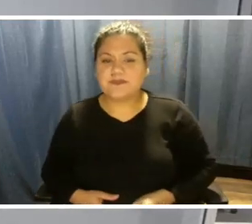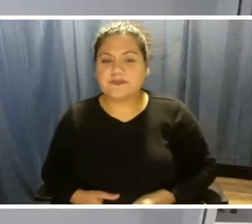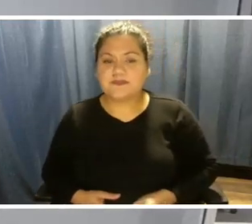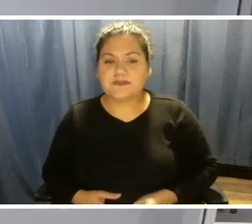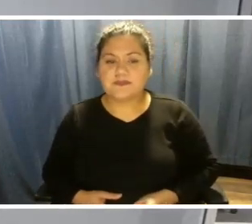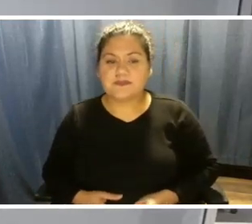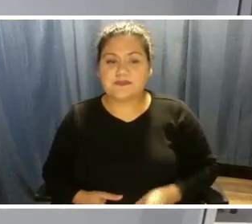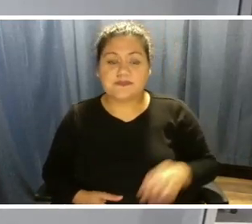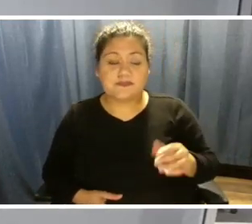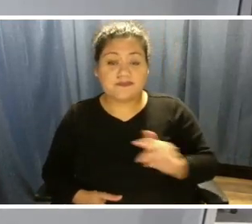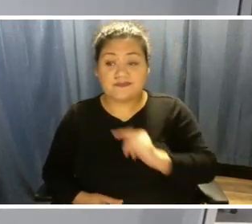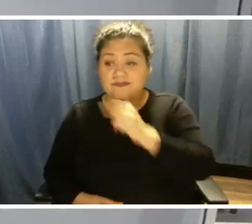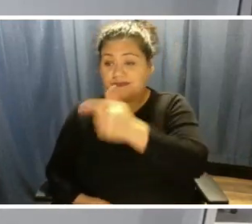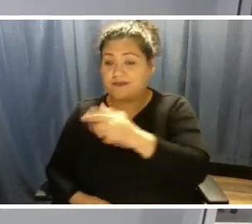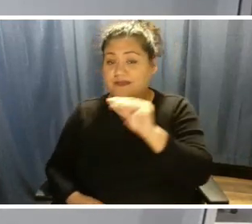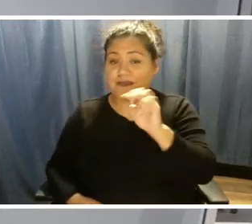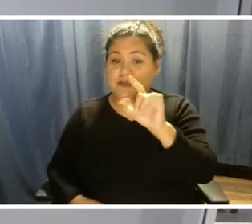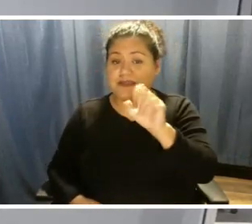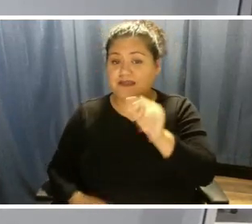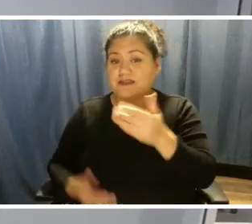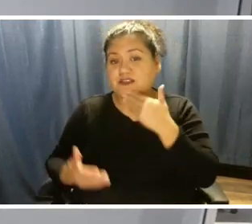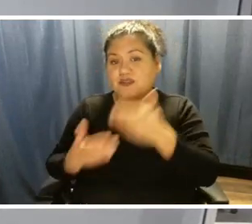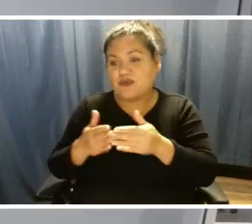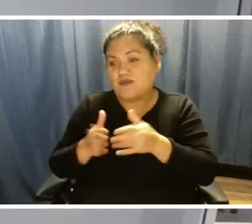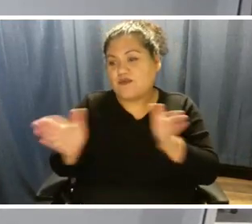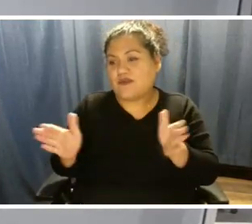Melissa, I think there's a good overview of our fleet.